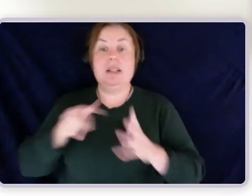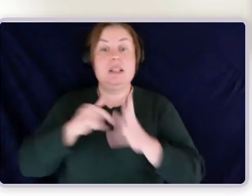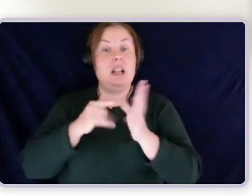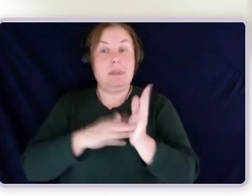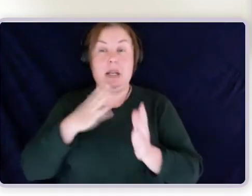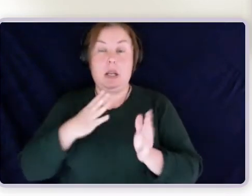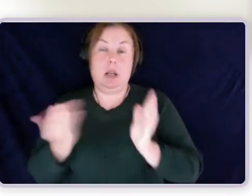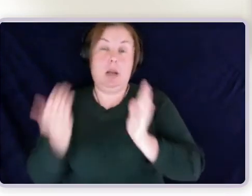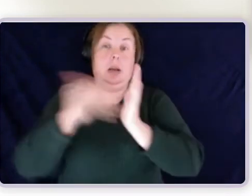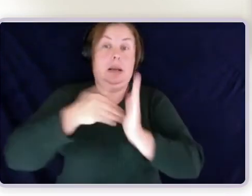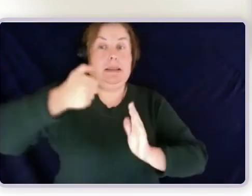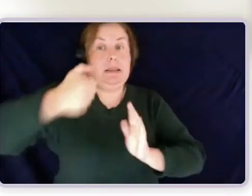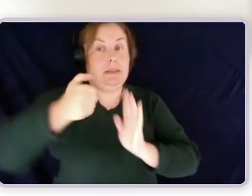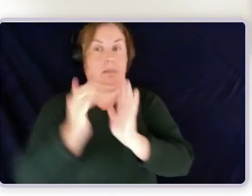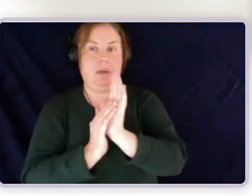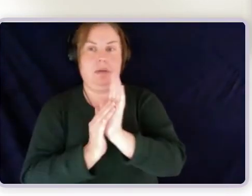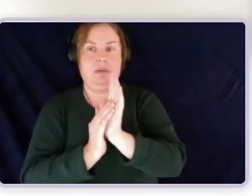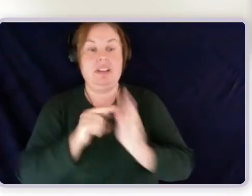support before he can claim the DSP.